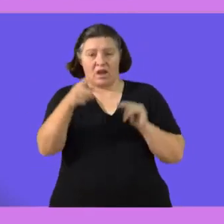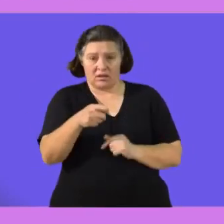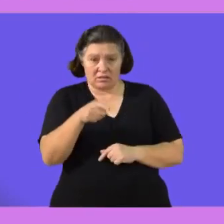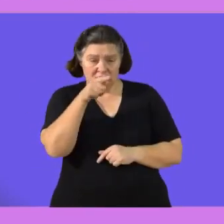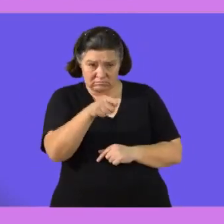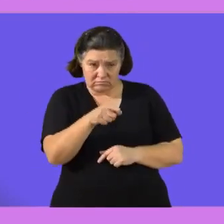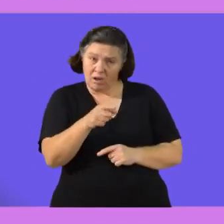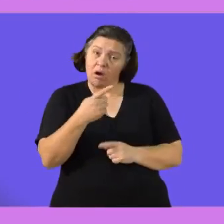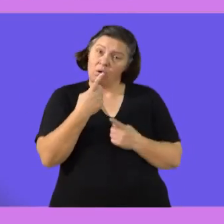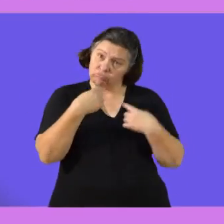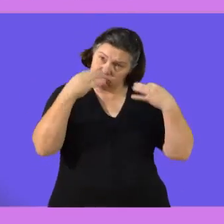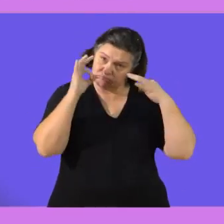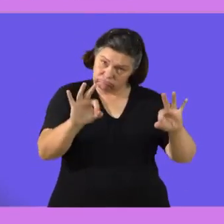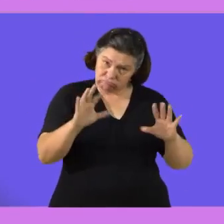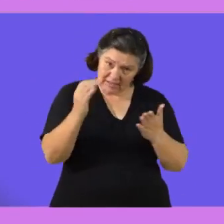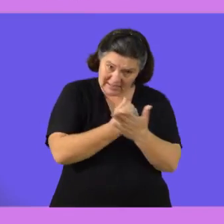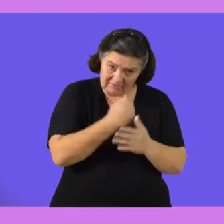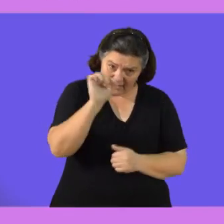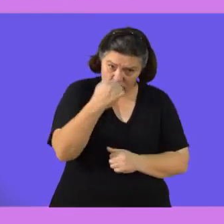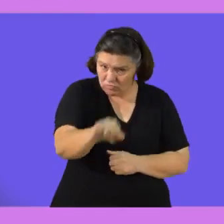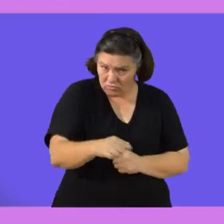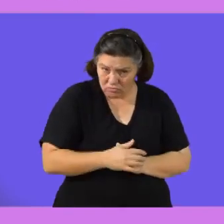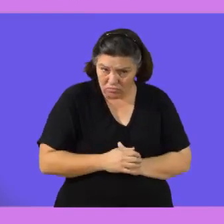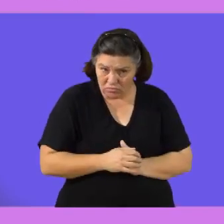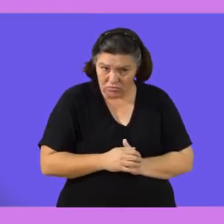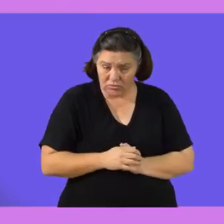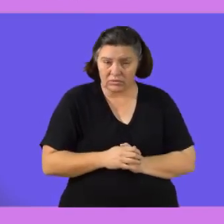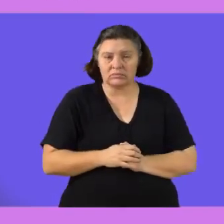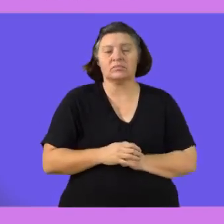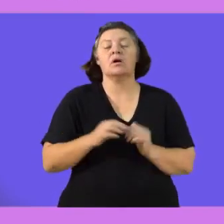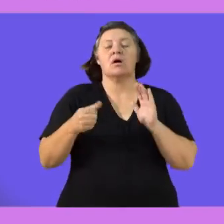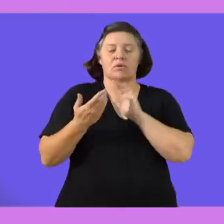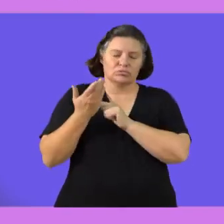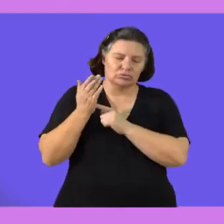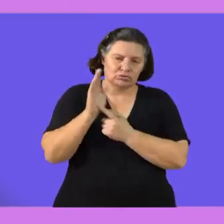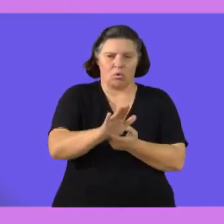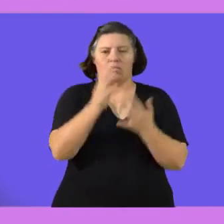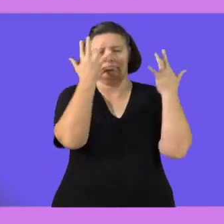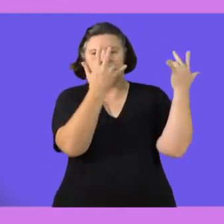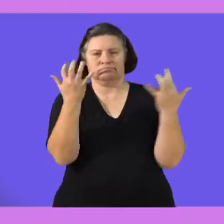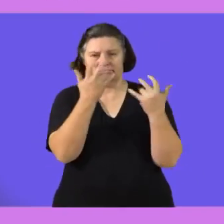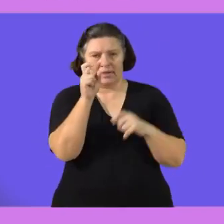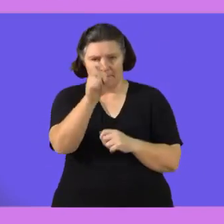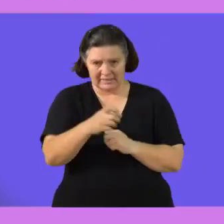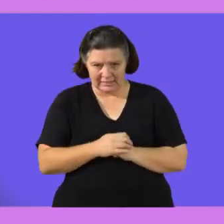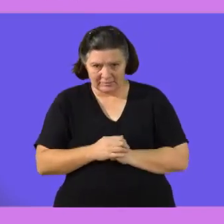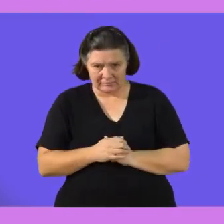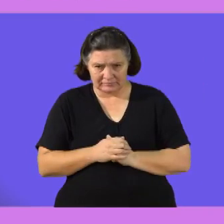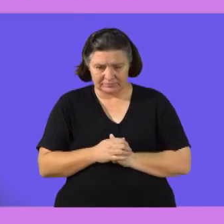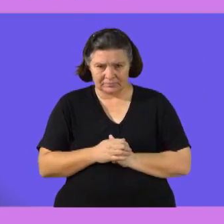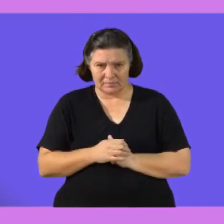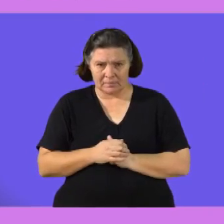verify whether a statement is correct or not and very important show all your